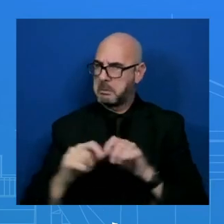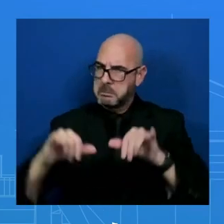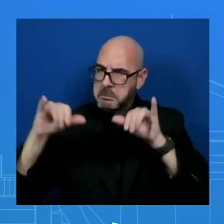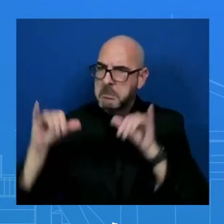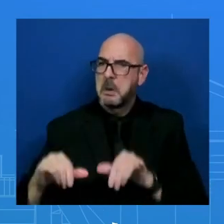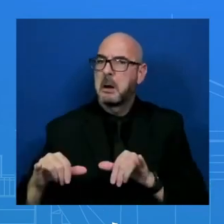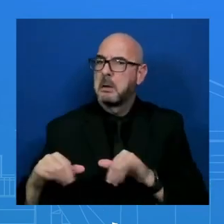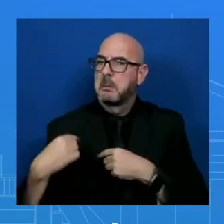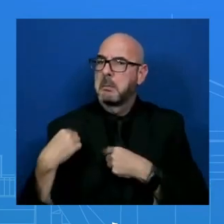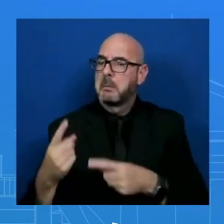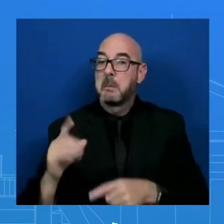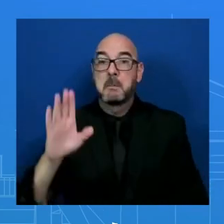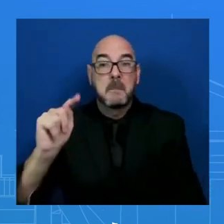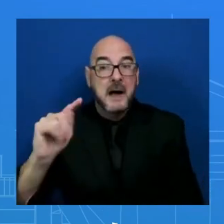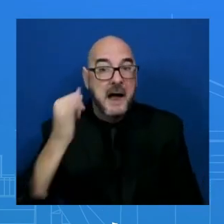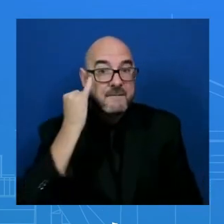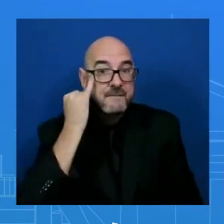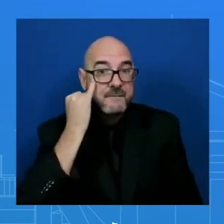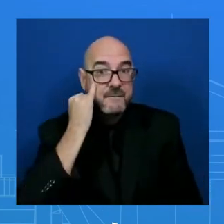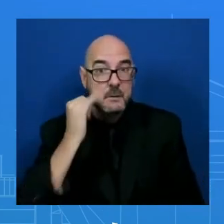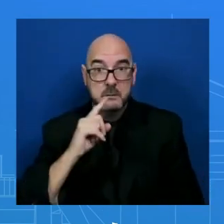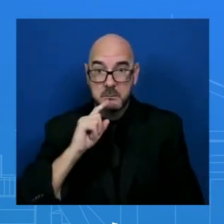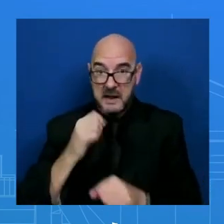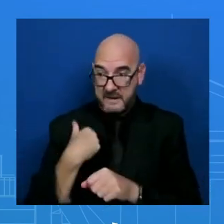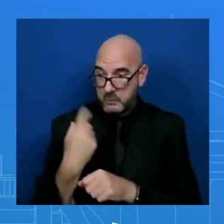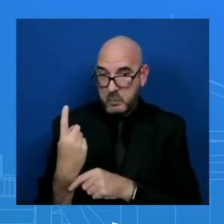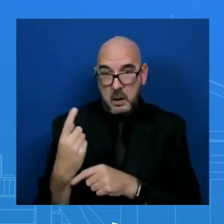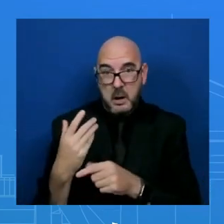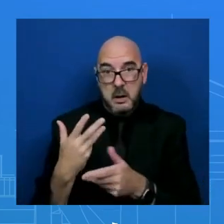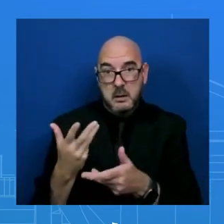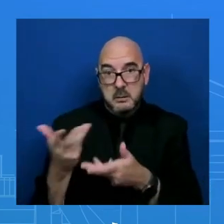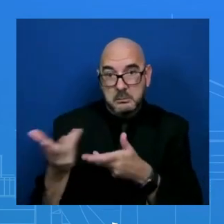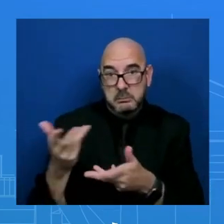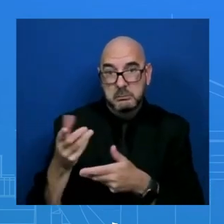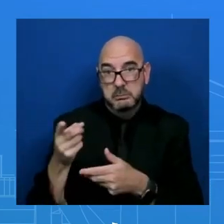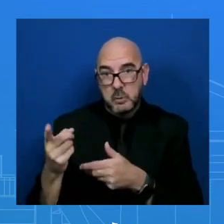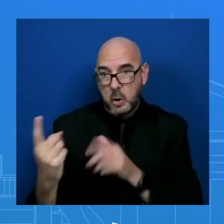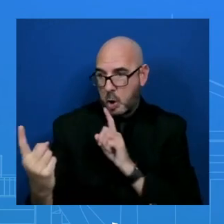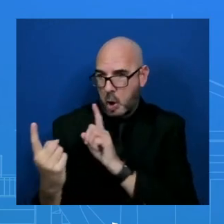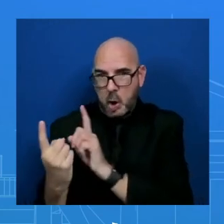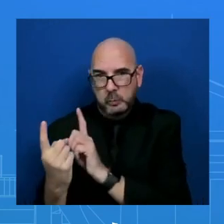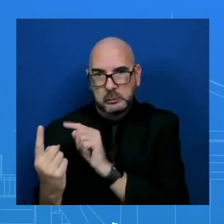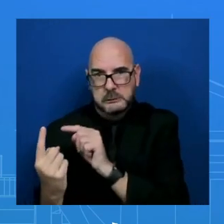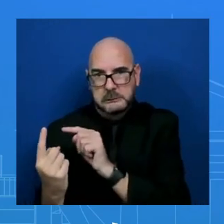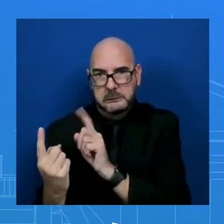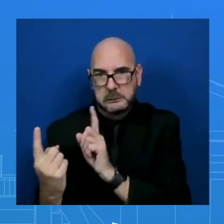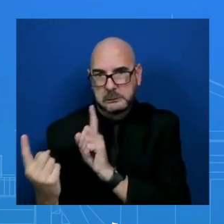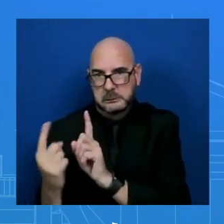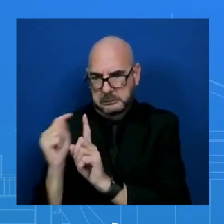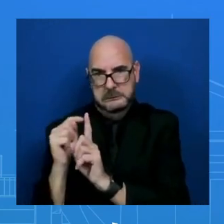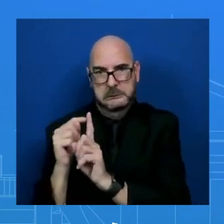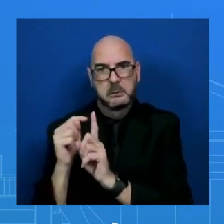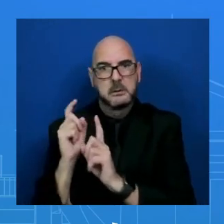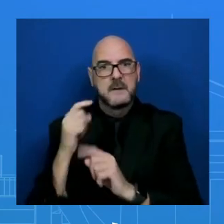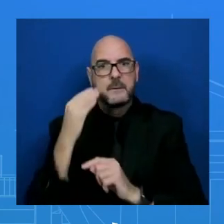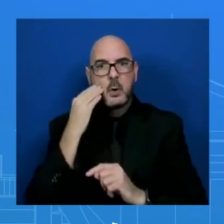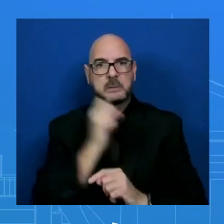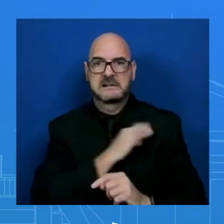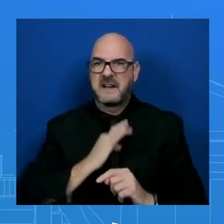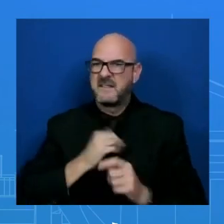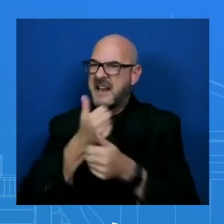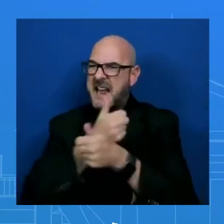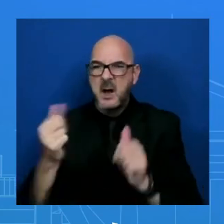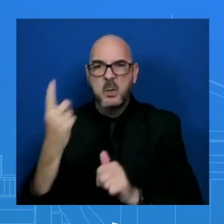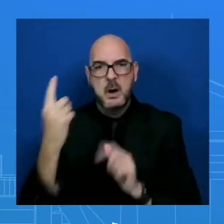close engagement with the President, the senior staff, and as you all know, or anyone, we do have – we do test.